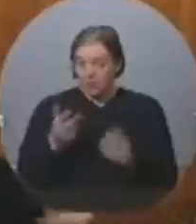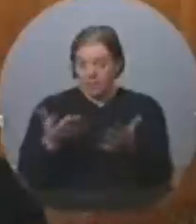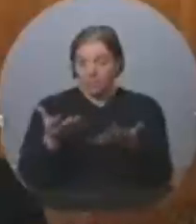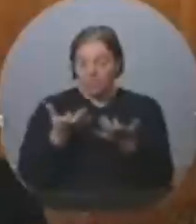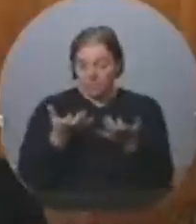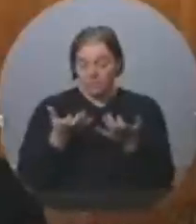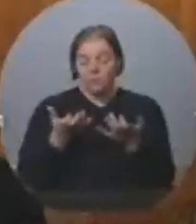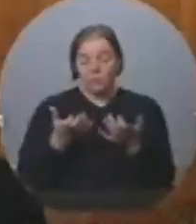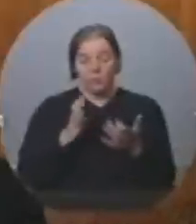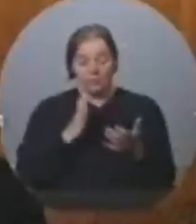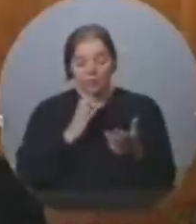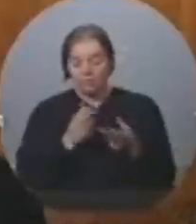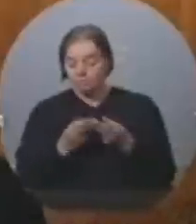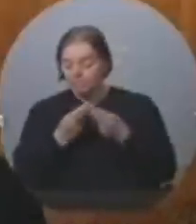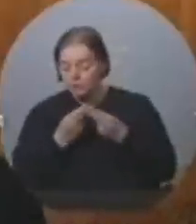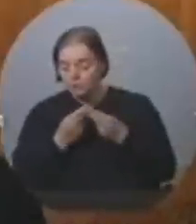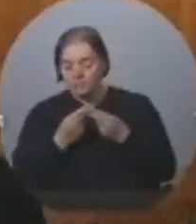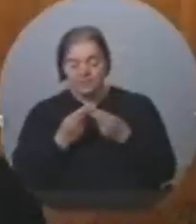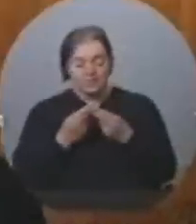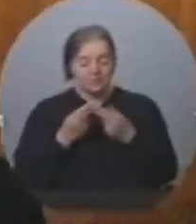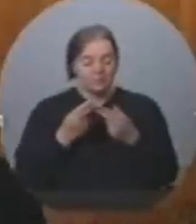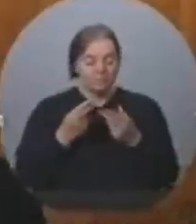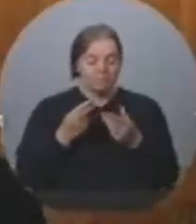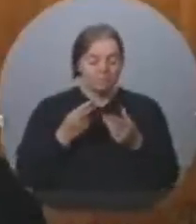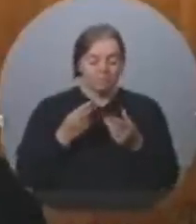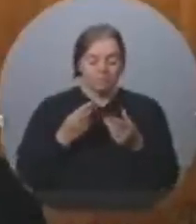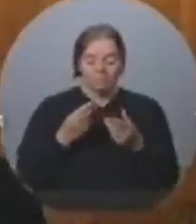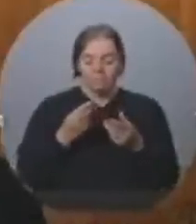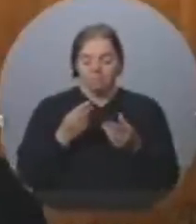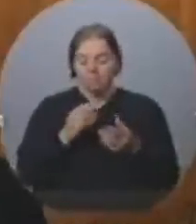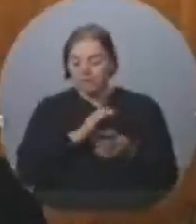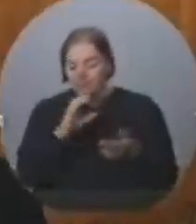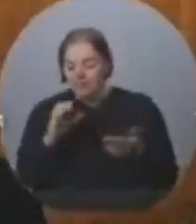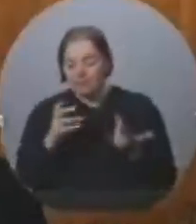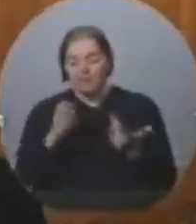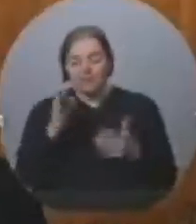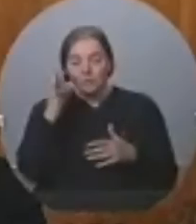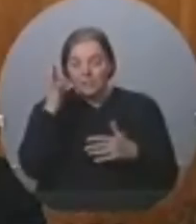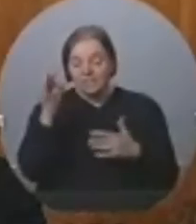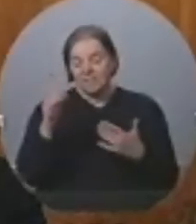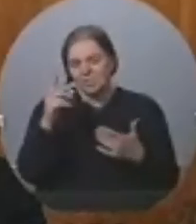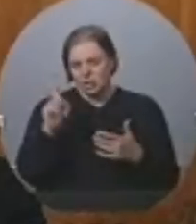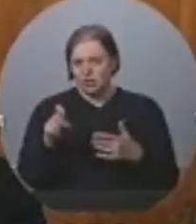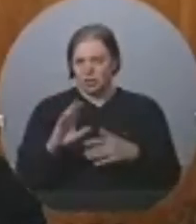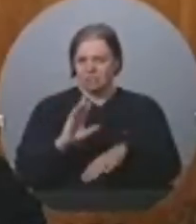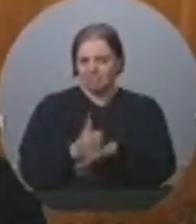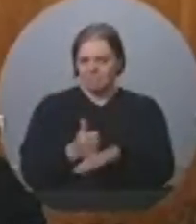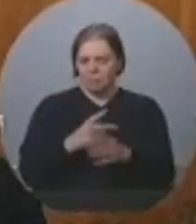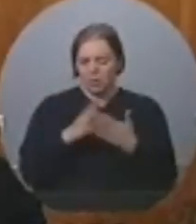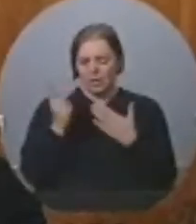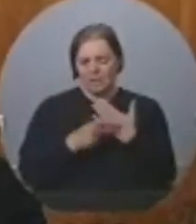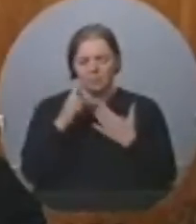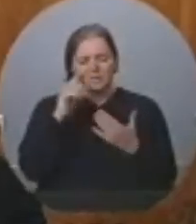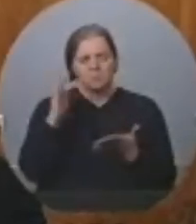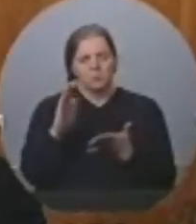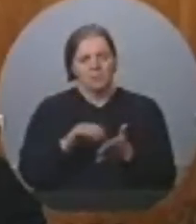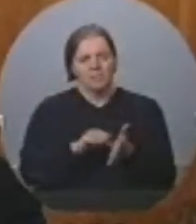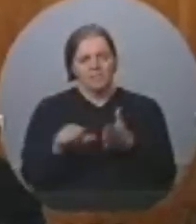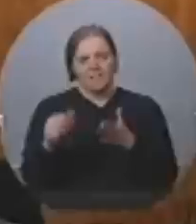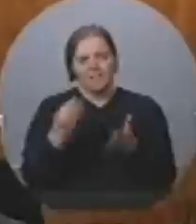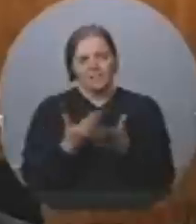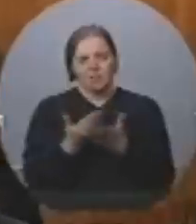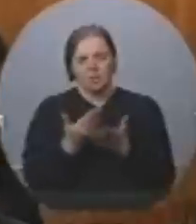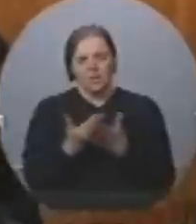why won't this government commit to a plan to reduce tuition fees and take real action to reduce debt, burdening students